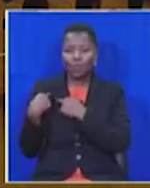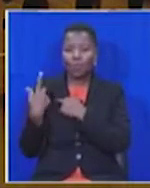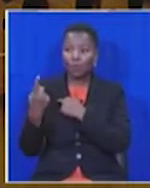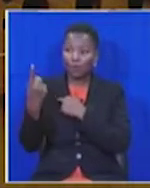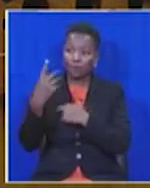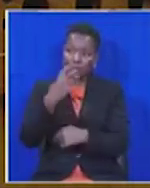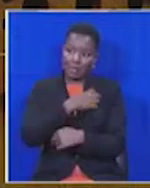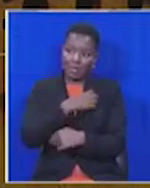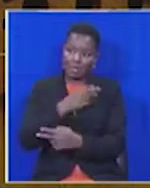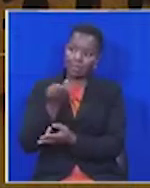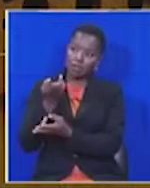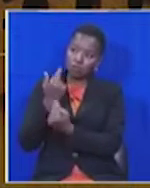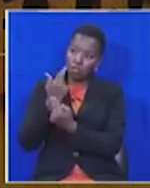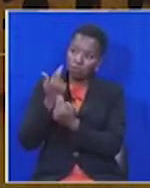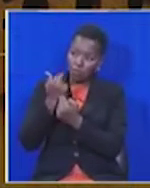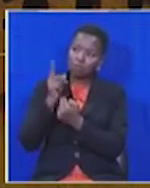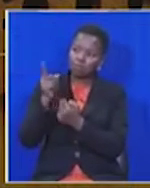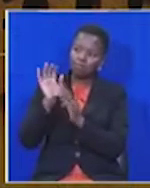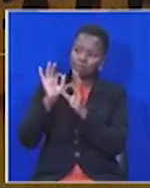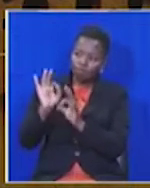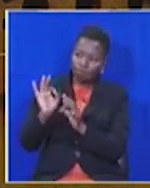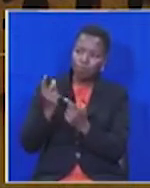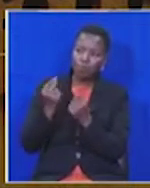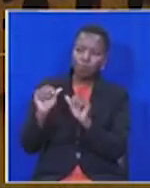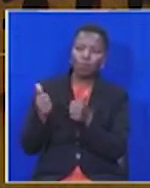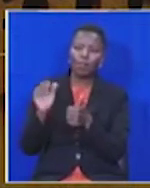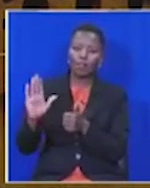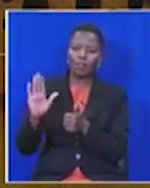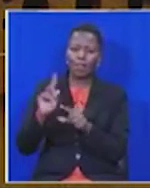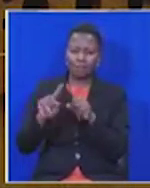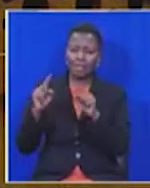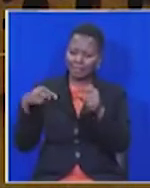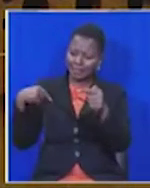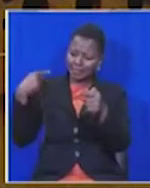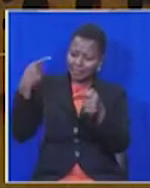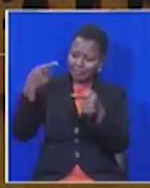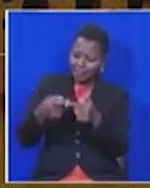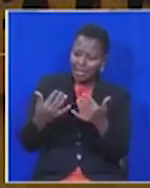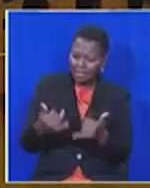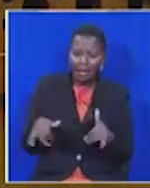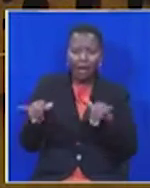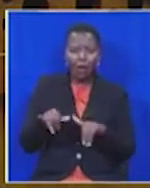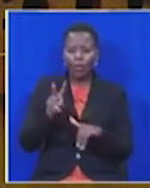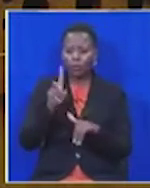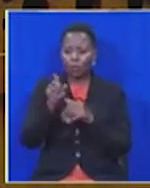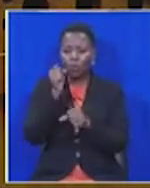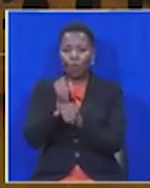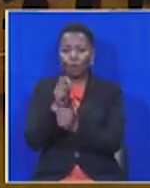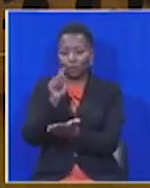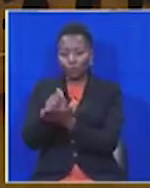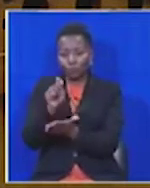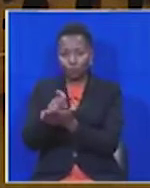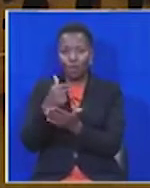the Executive, is carried out in that manner. Well, it has taken a long time to come of age, 21 years, but at least we have arrived